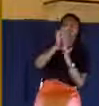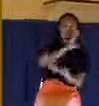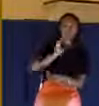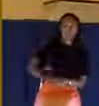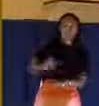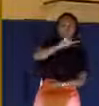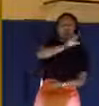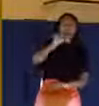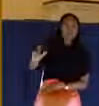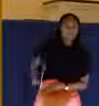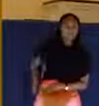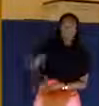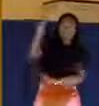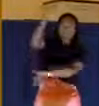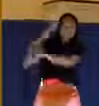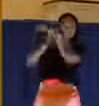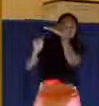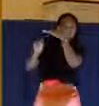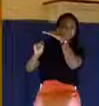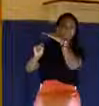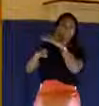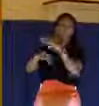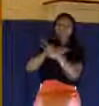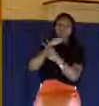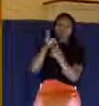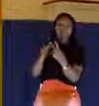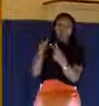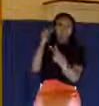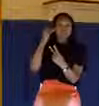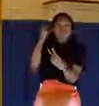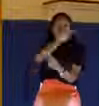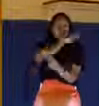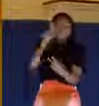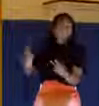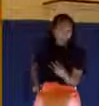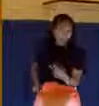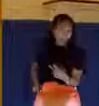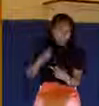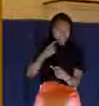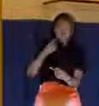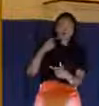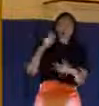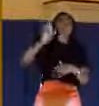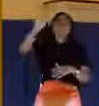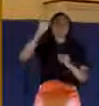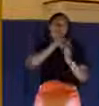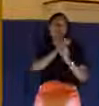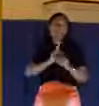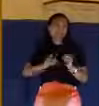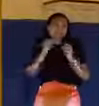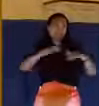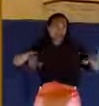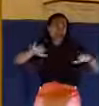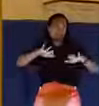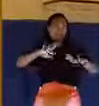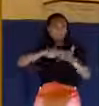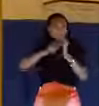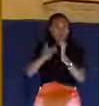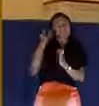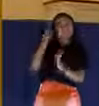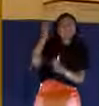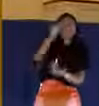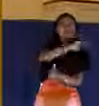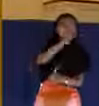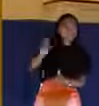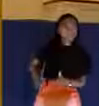He knows Jesus is a King because he said, Lord, remember me when you come into your kingdom. If you have a kingdom, that makes you what? It makes you a King. Suddenly he